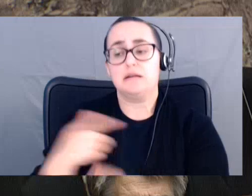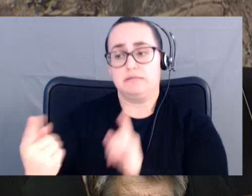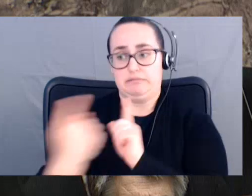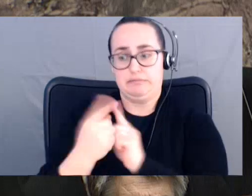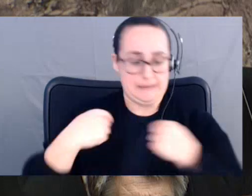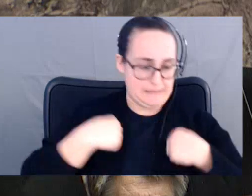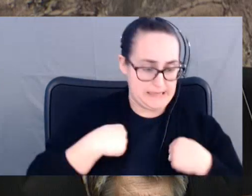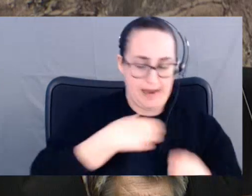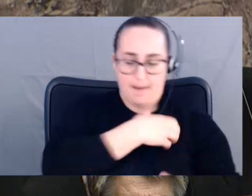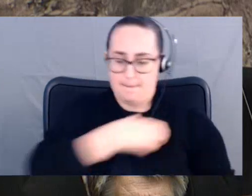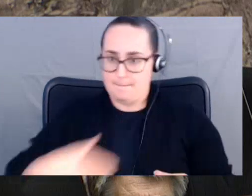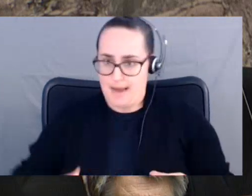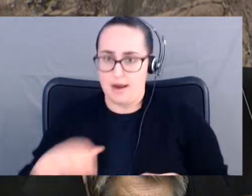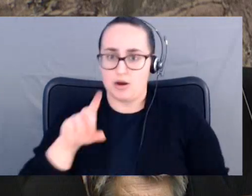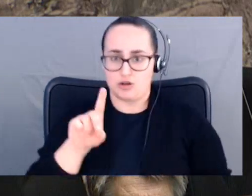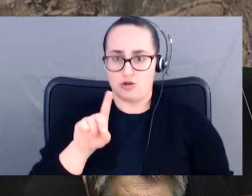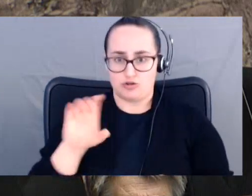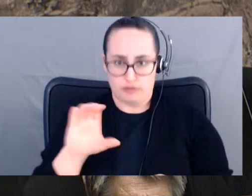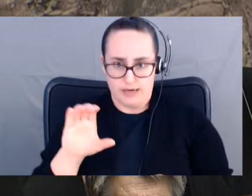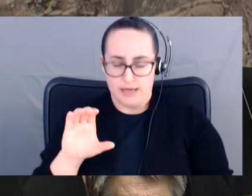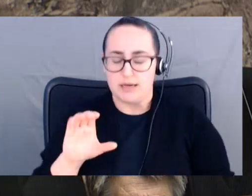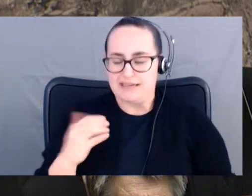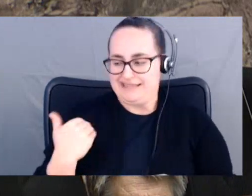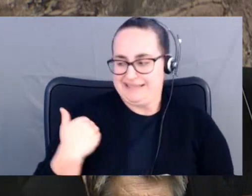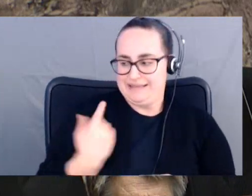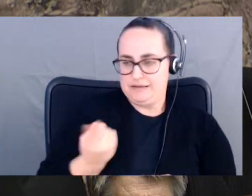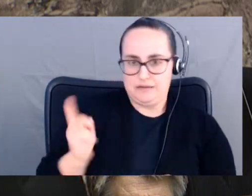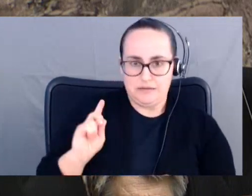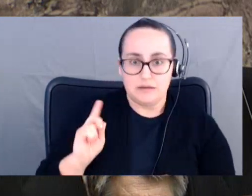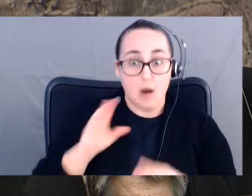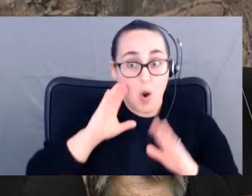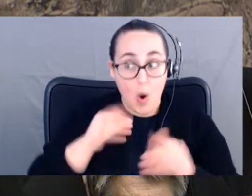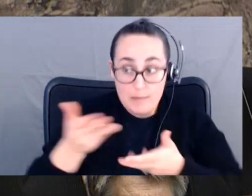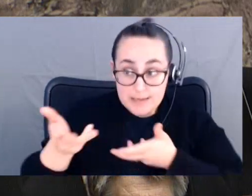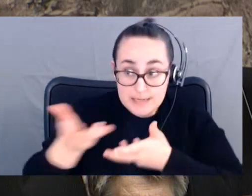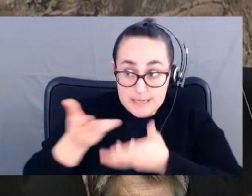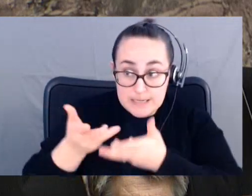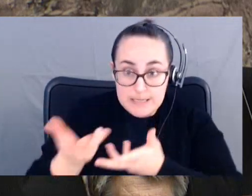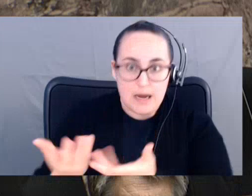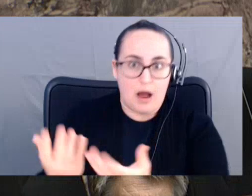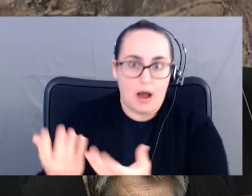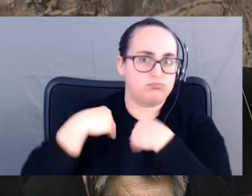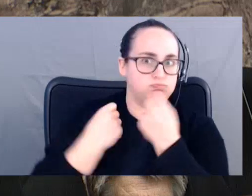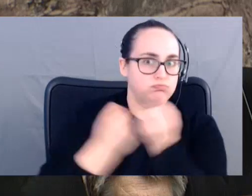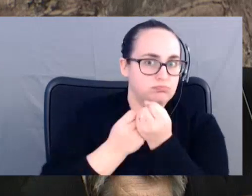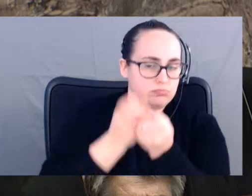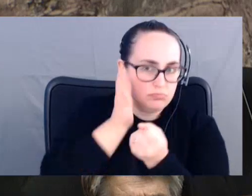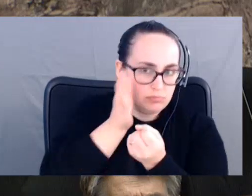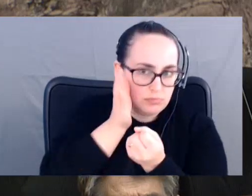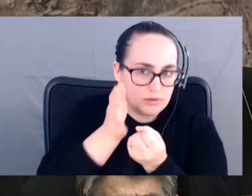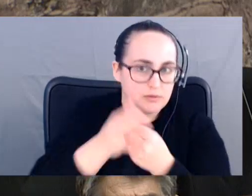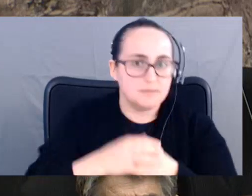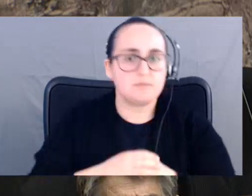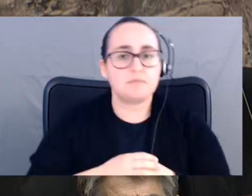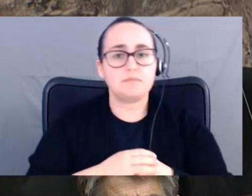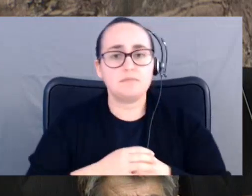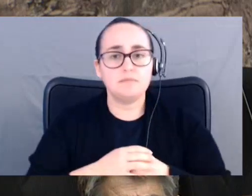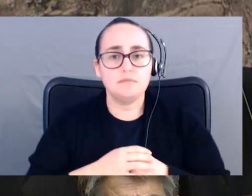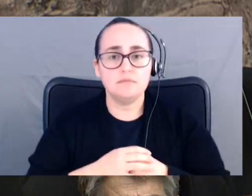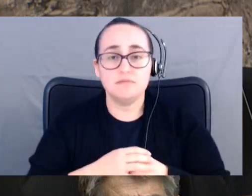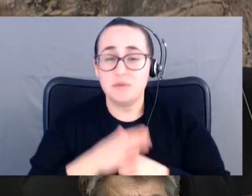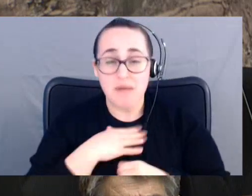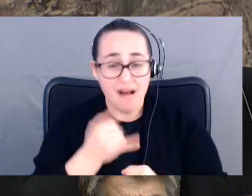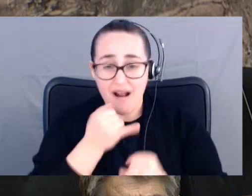and I hope that that materializes into the much-needed supports. My final plea. Someone out there knows something.